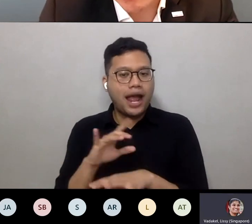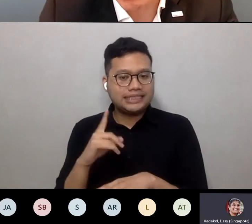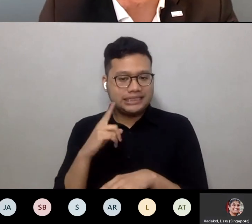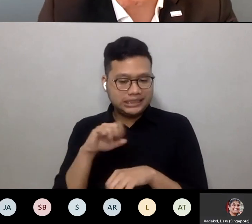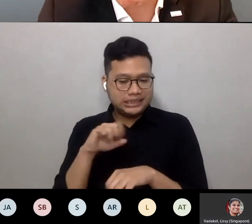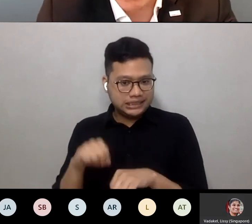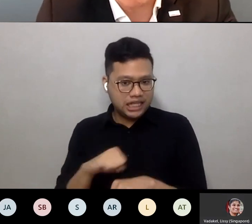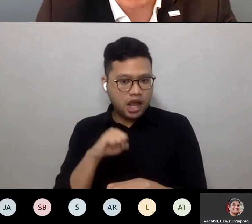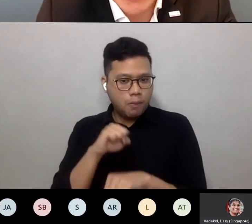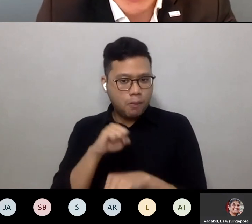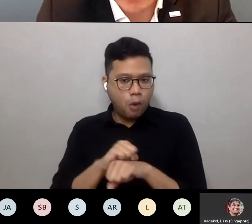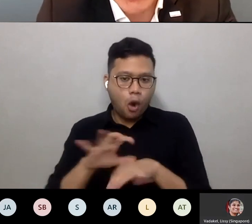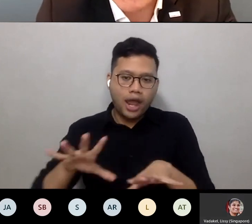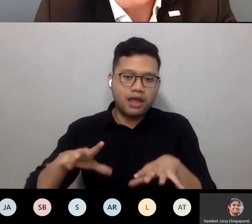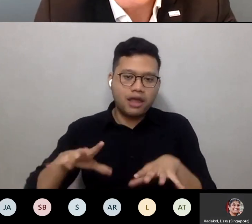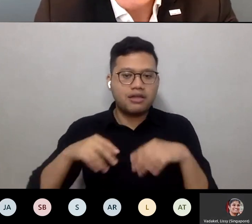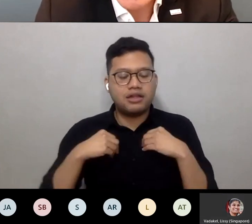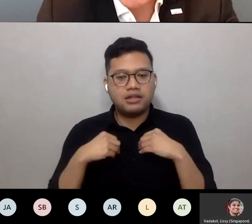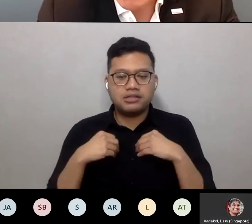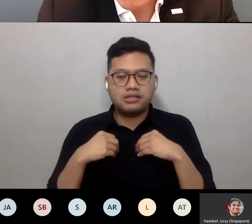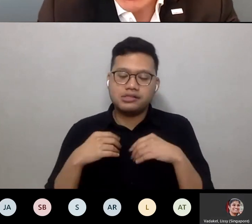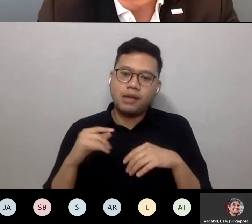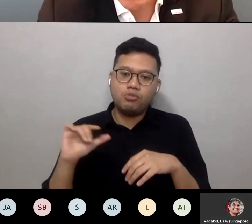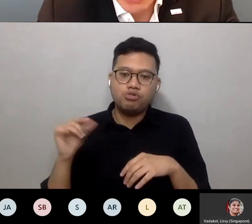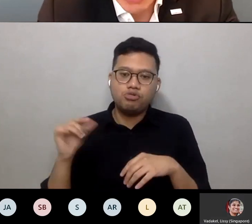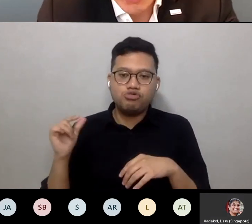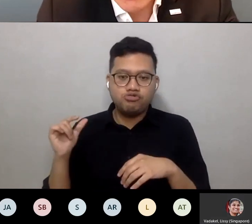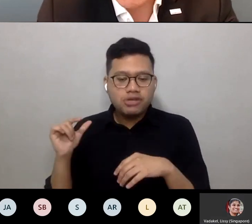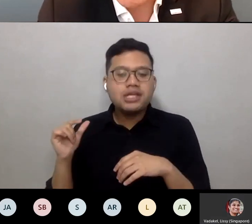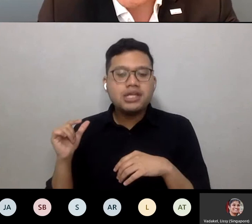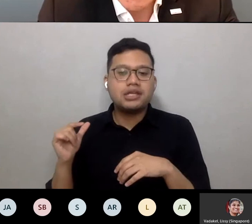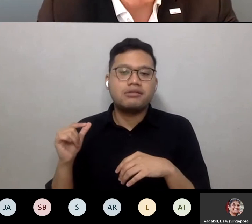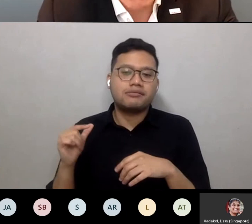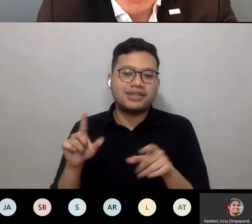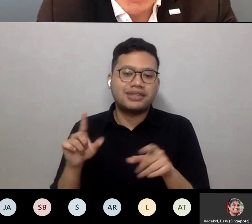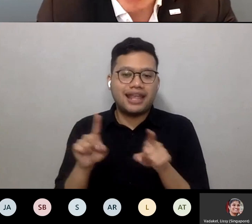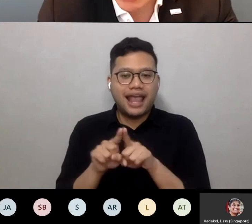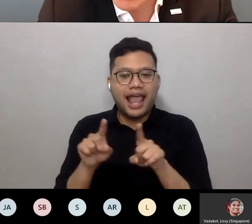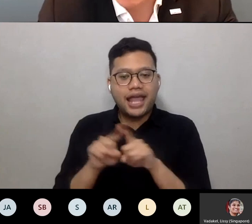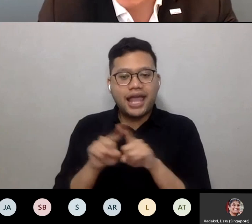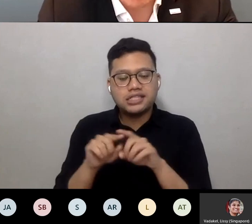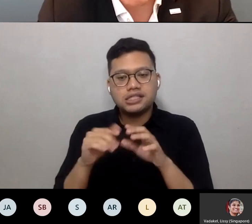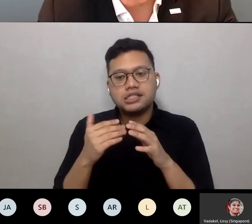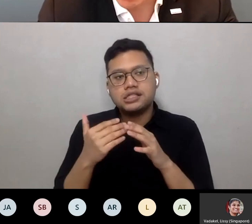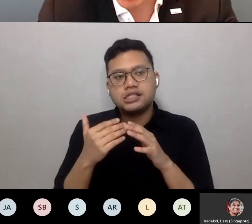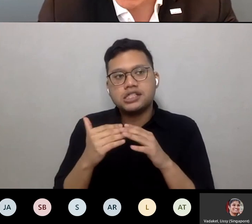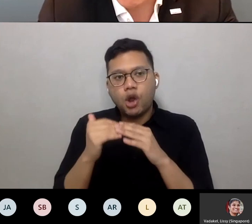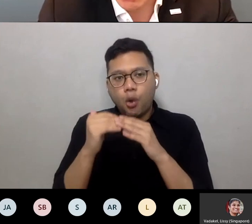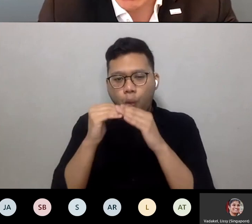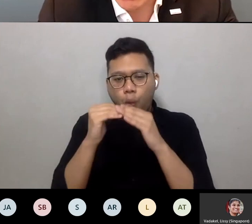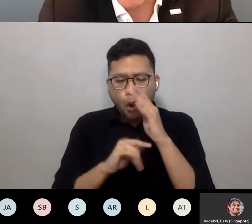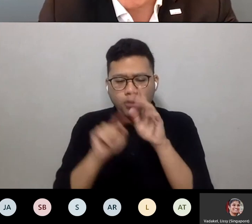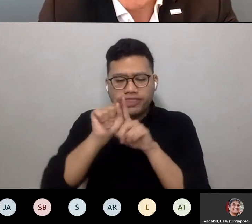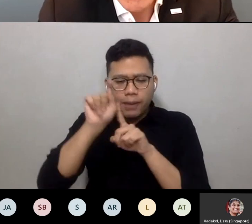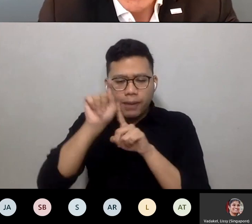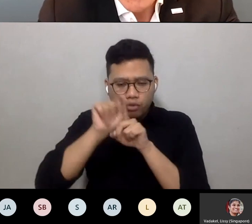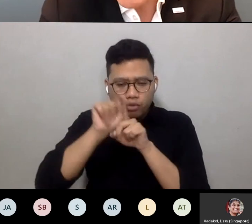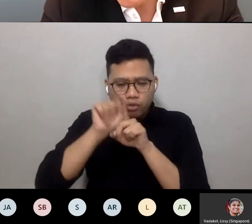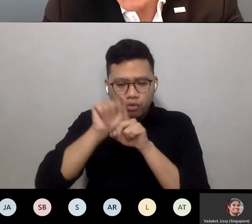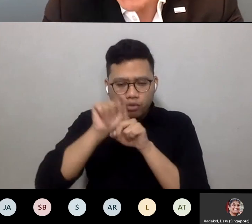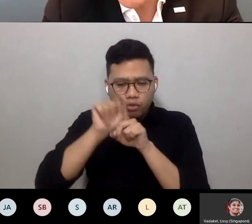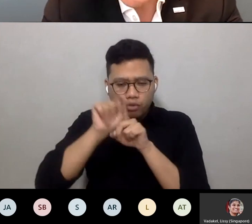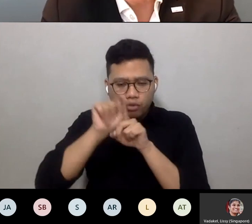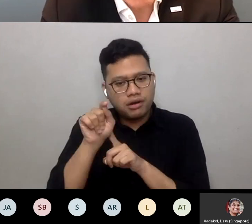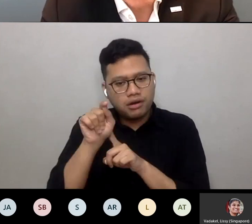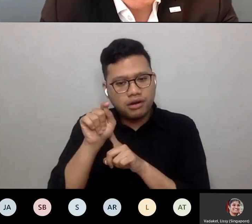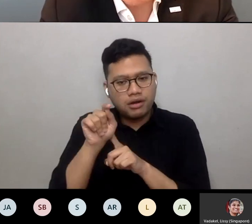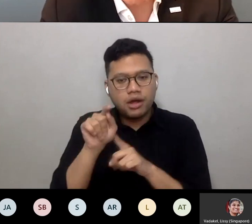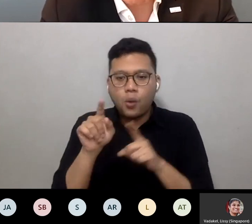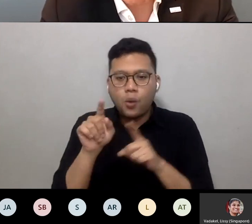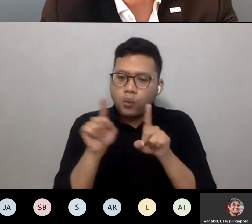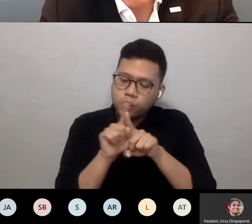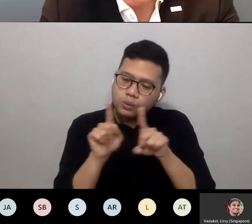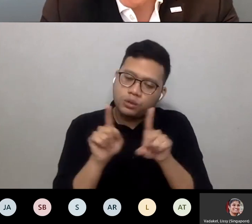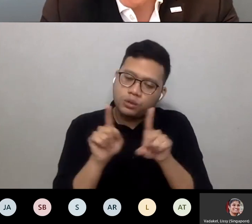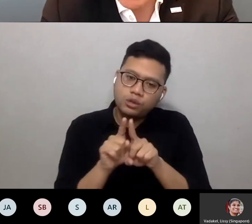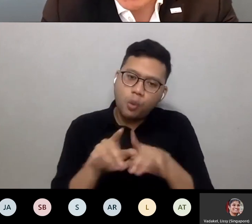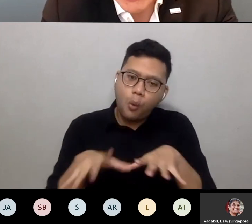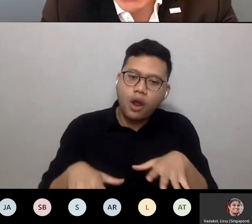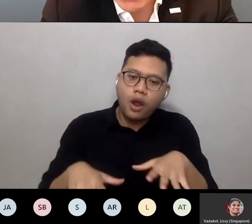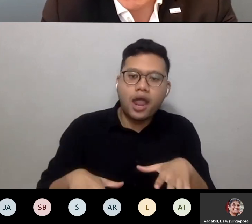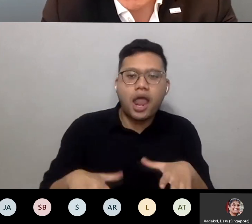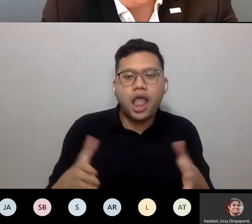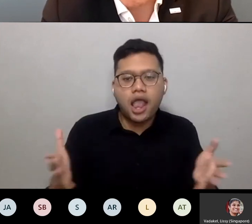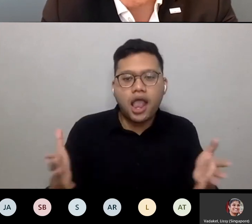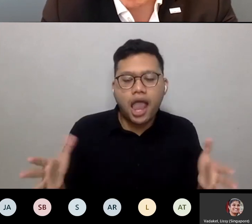embrace of urban greenery as a means of reducing ambient temperatures, absorbing doxious pollutants, as well as the embrace of